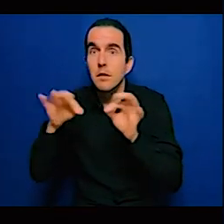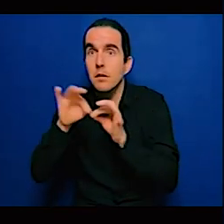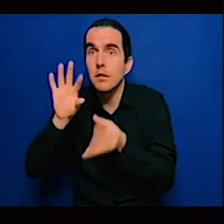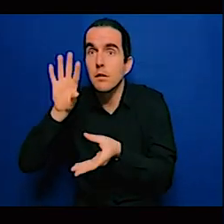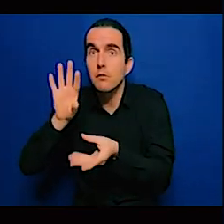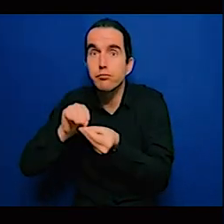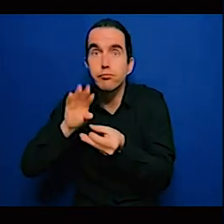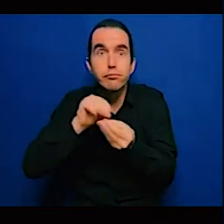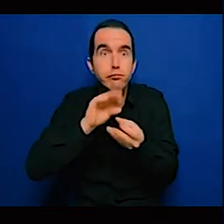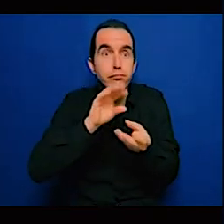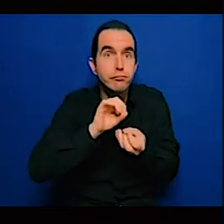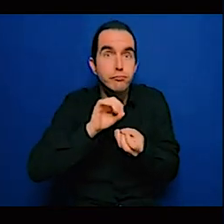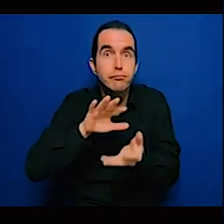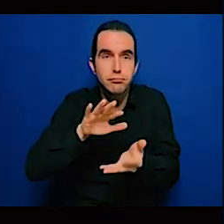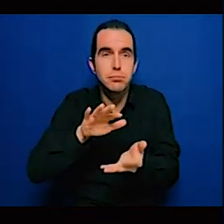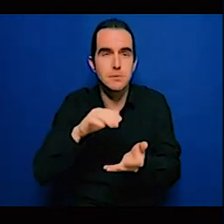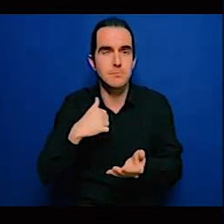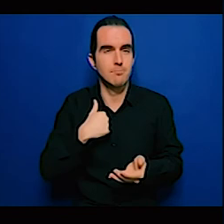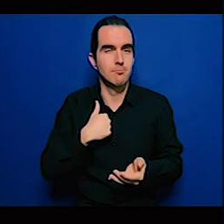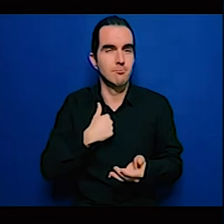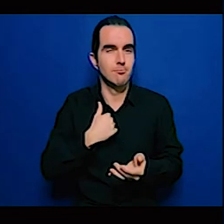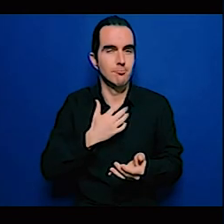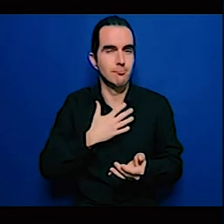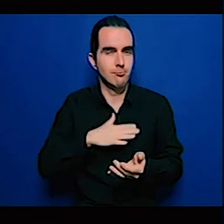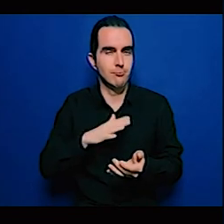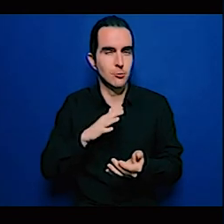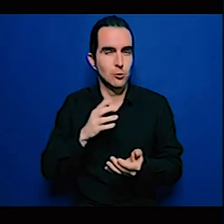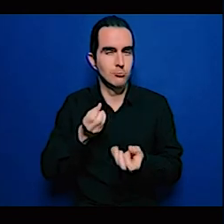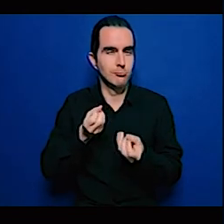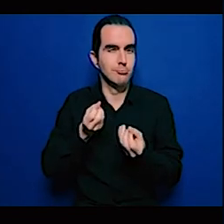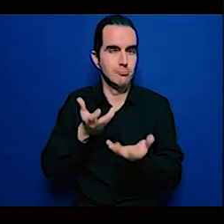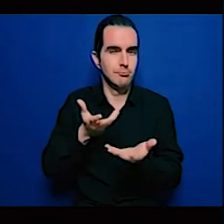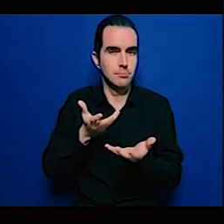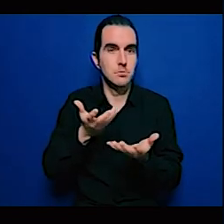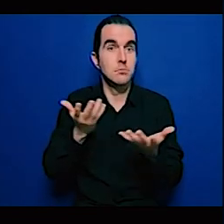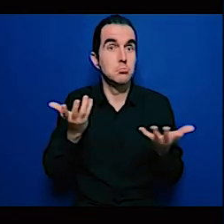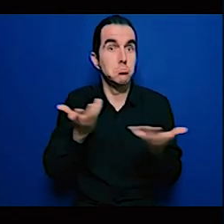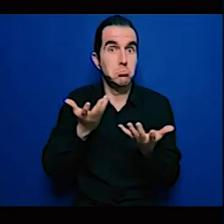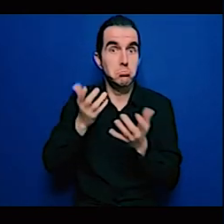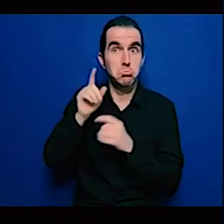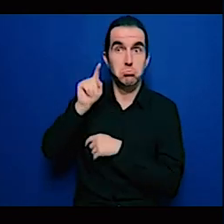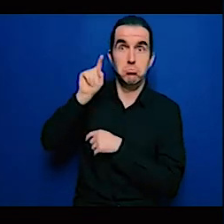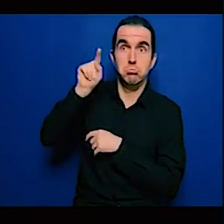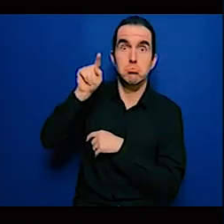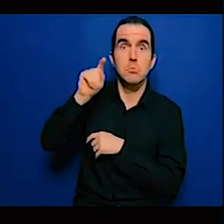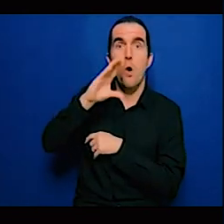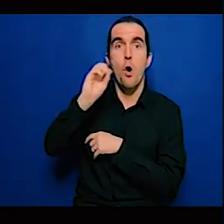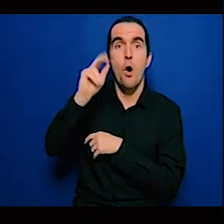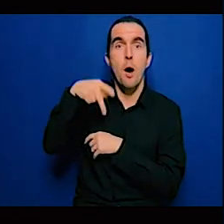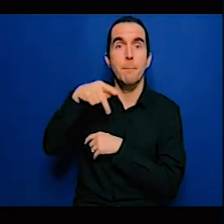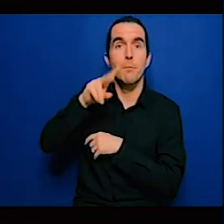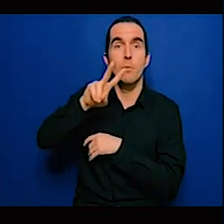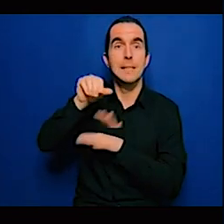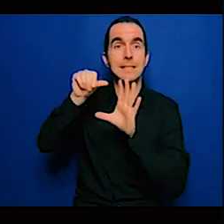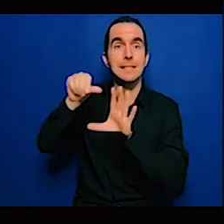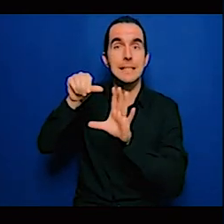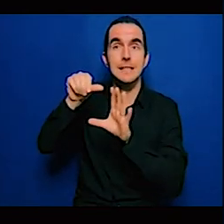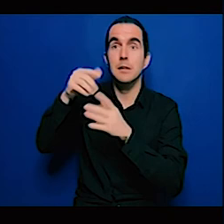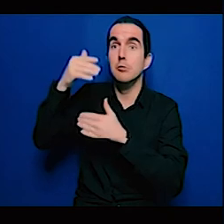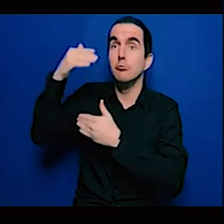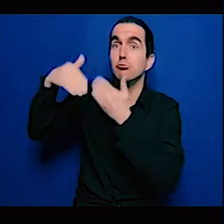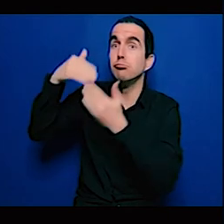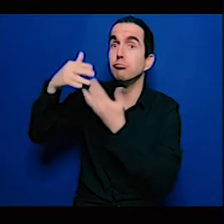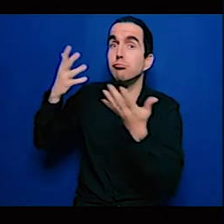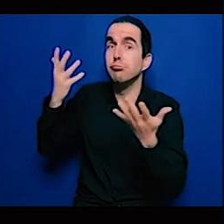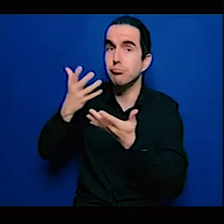one it's achievable and that talks to some of the things we talked about today in terms of you know the NDCs